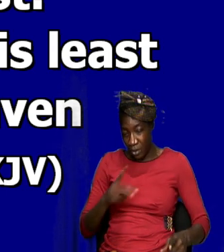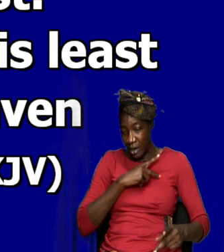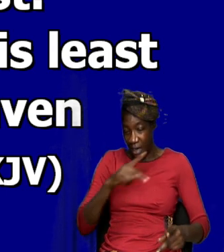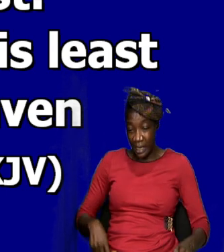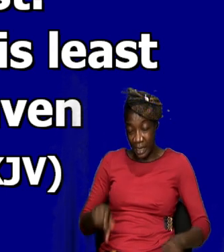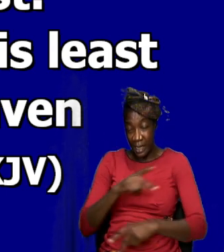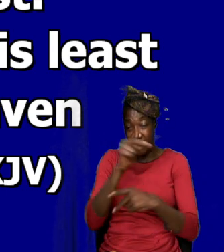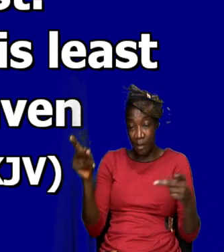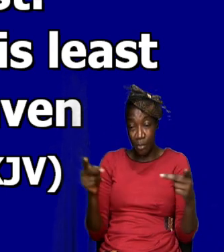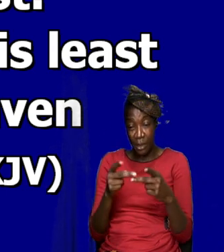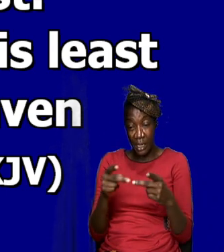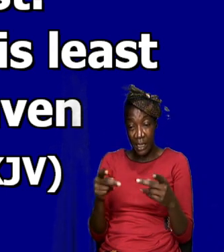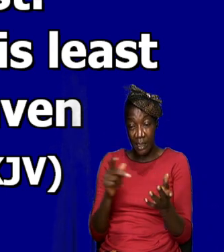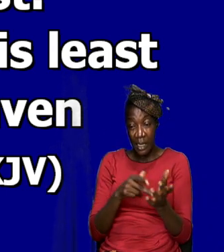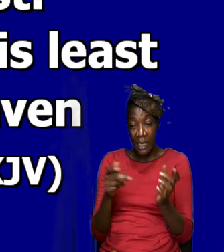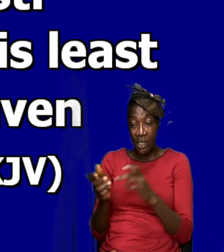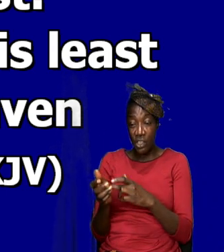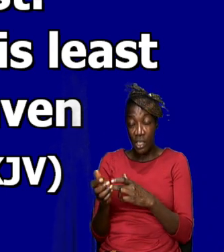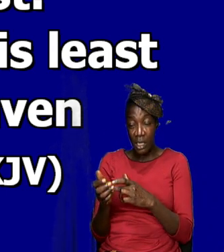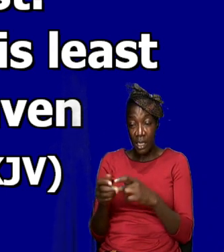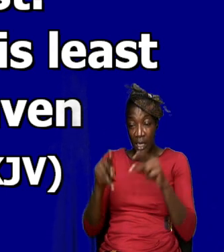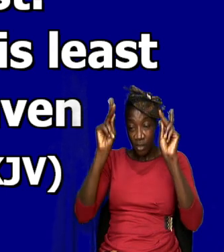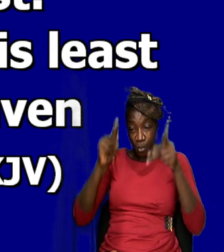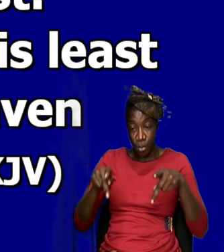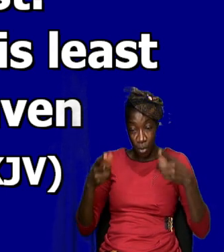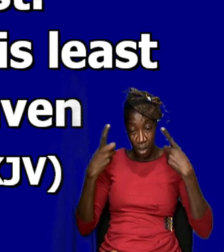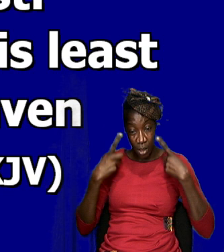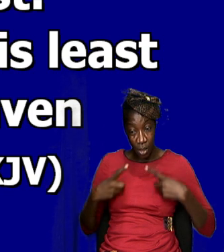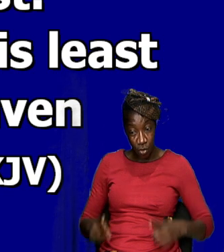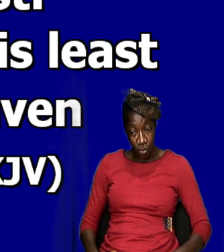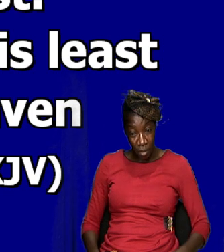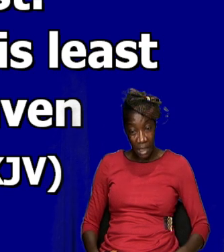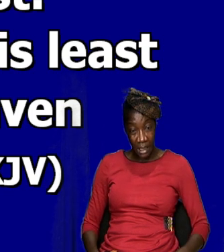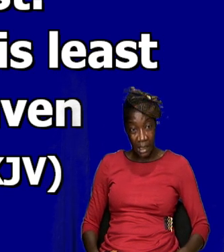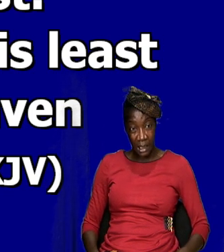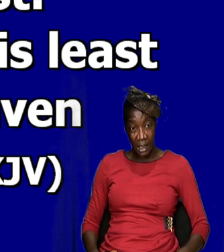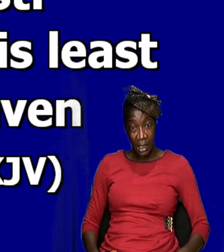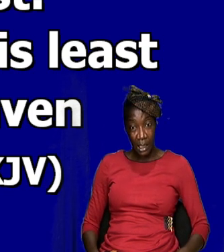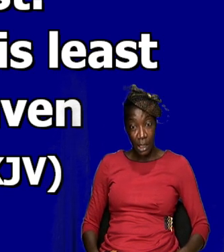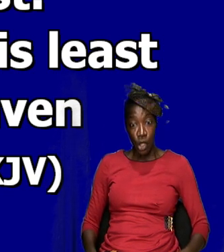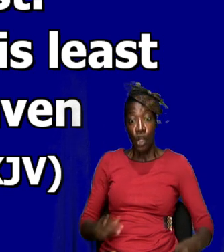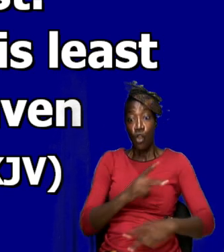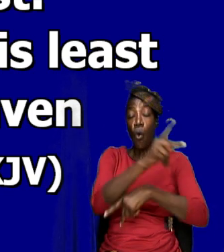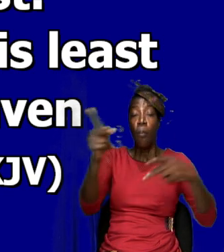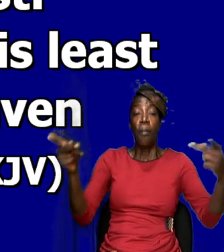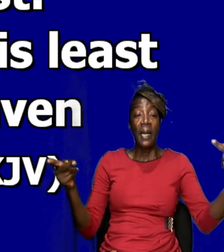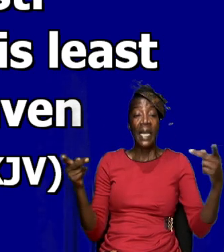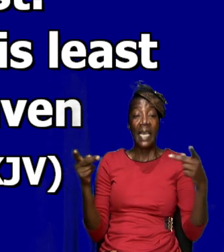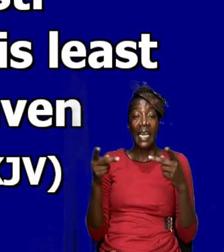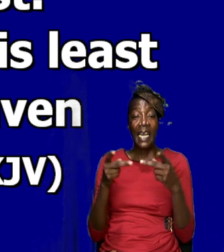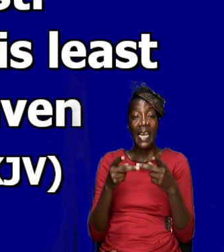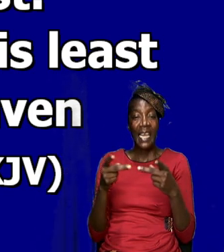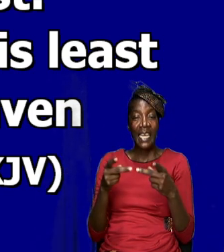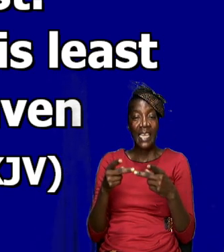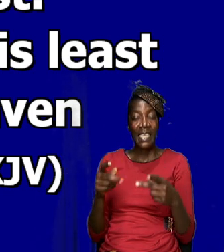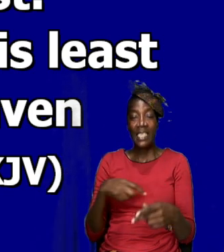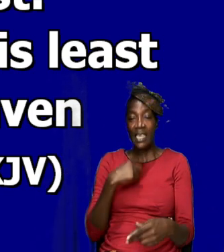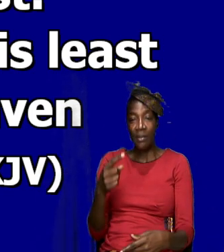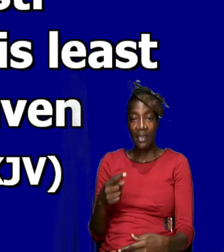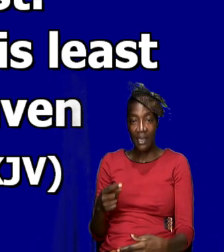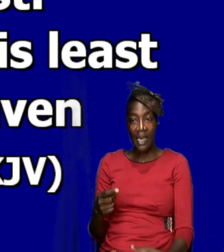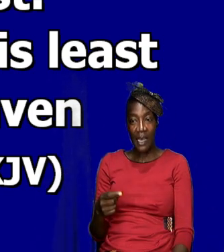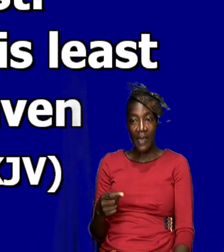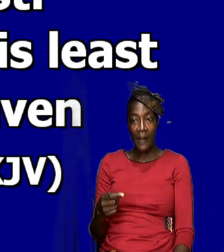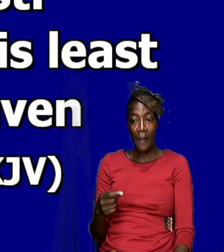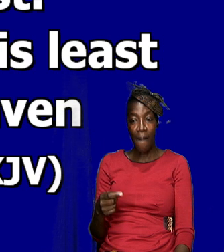Jesus put the dress issue to location he saying that he saying that